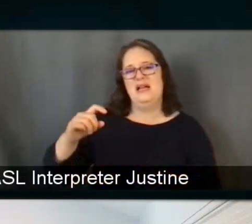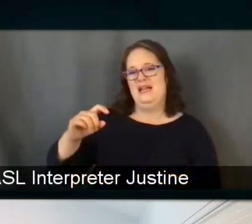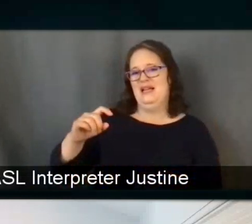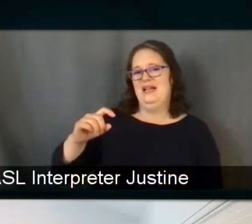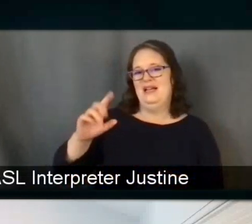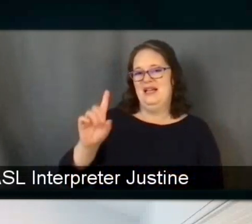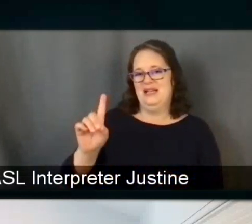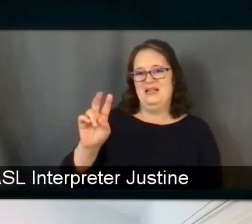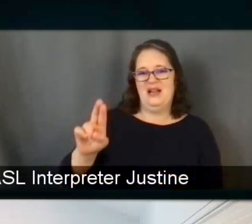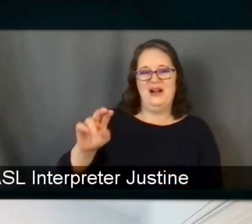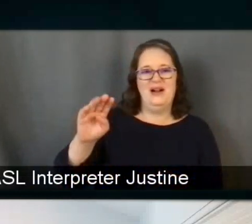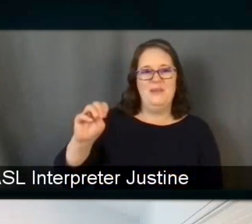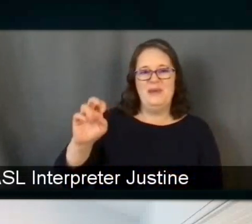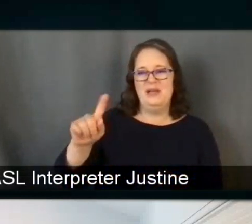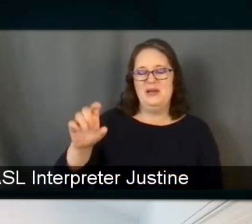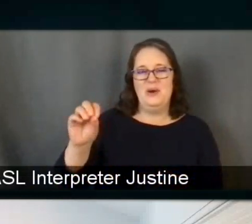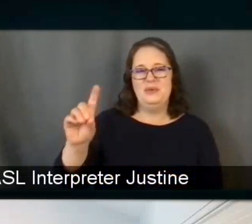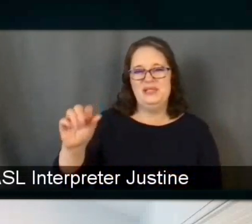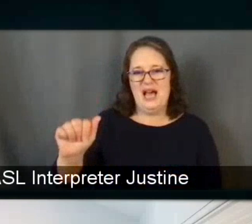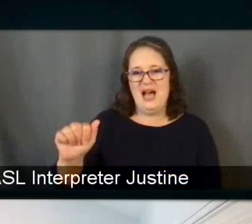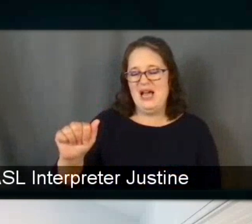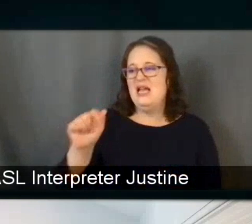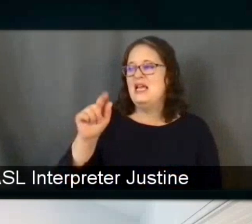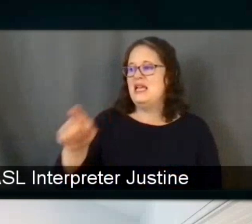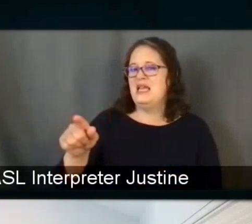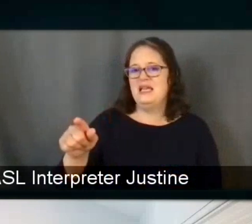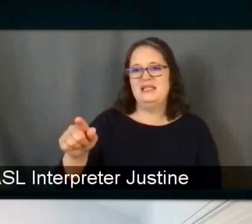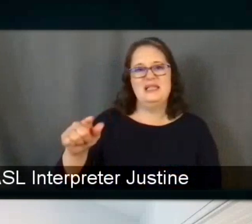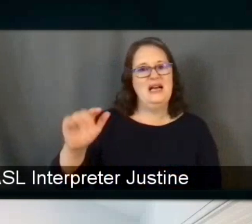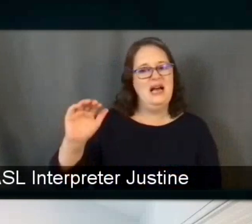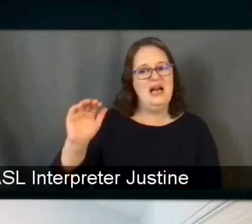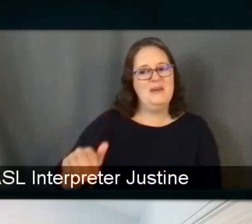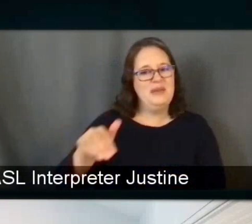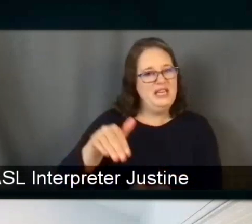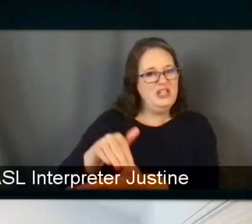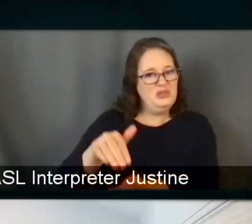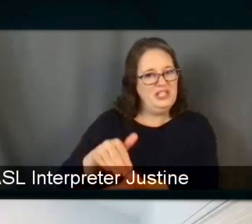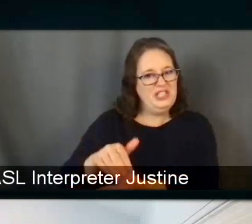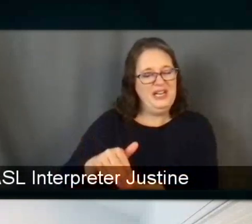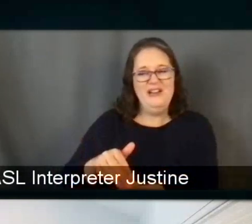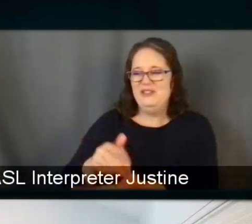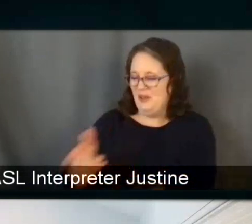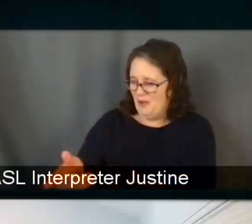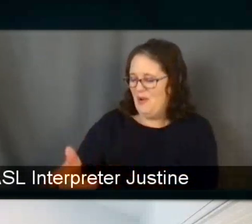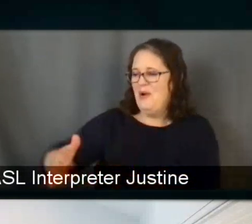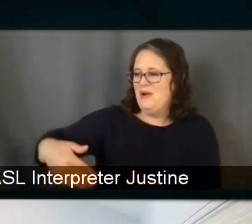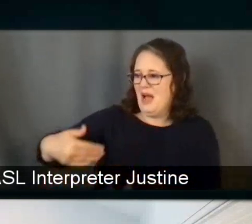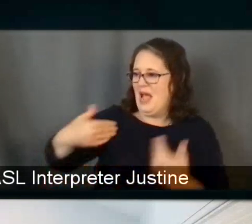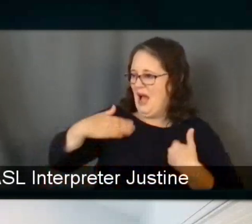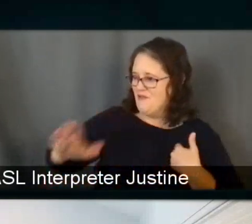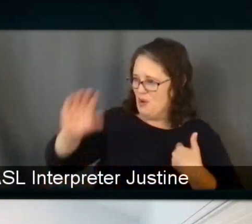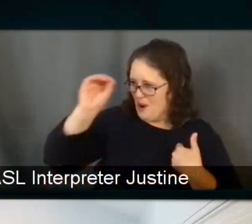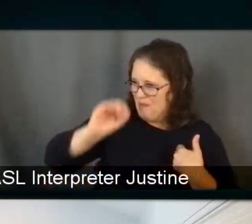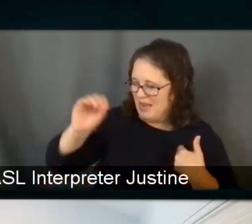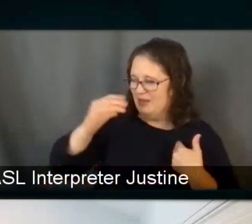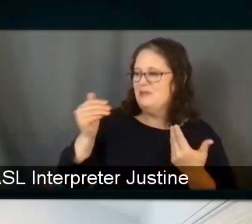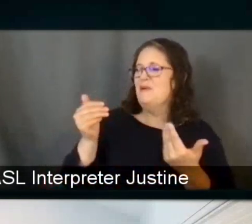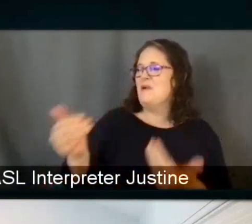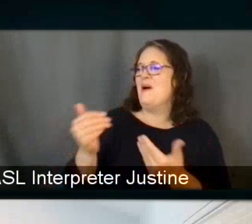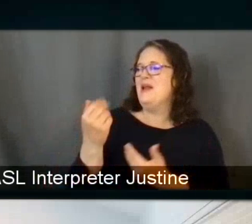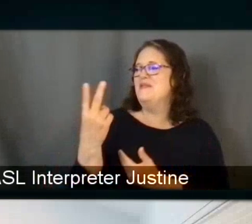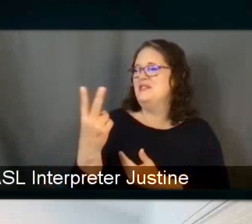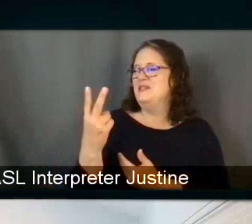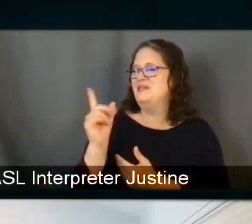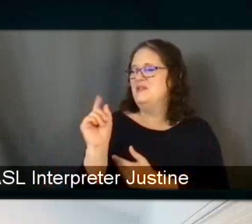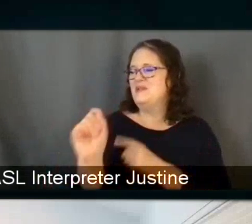And so we've been talking about children and we haven't gotten the opinion of a pediatrician. So, Jay, I'm going to toss it to you for two questions about